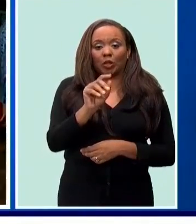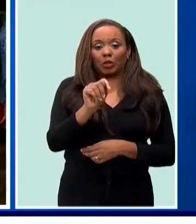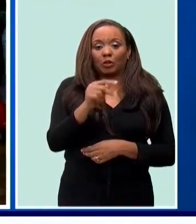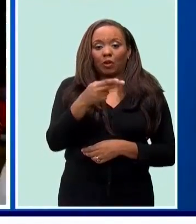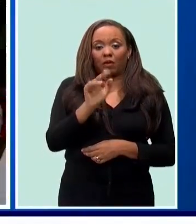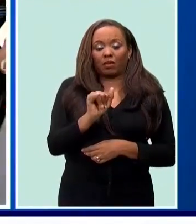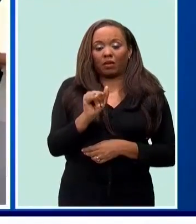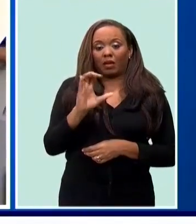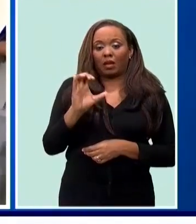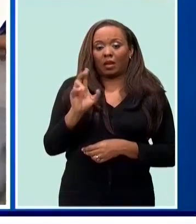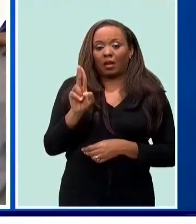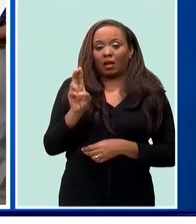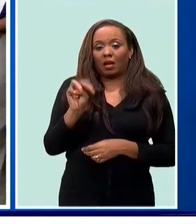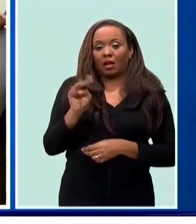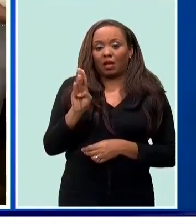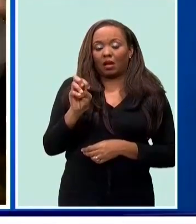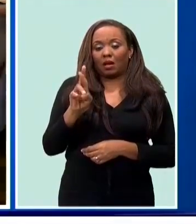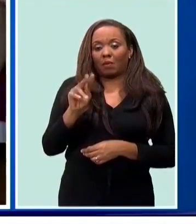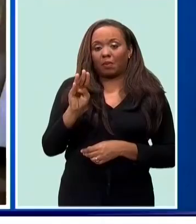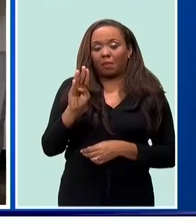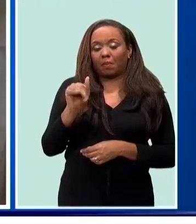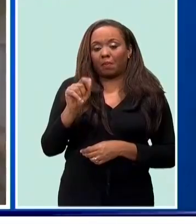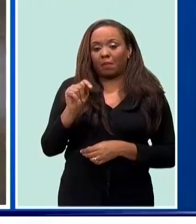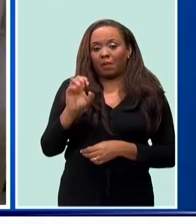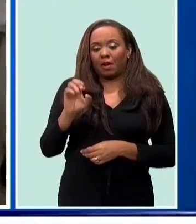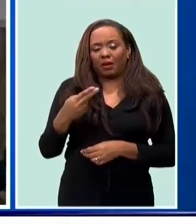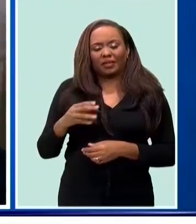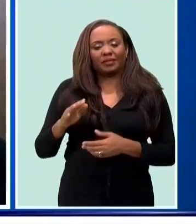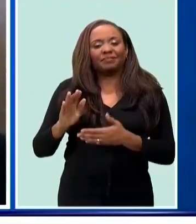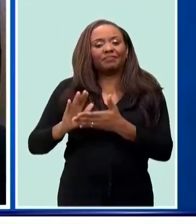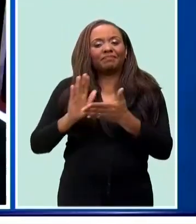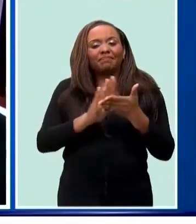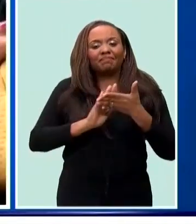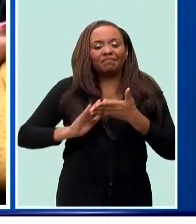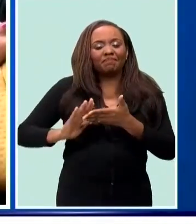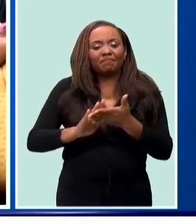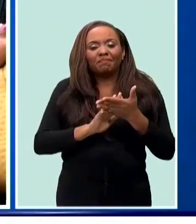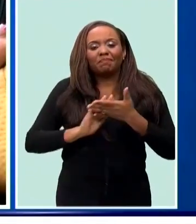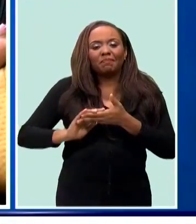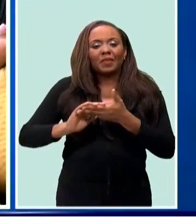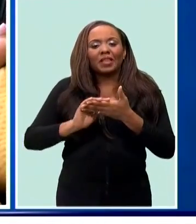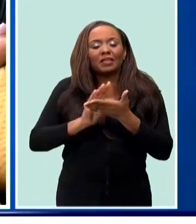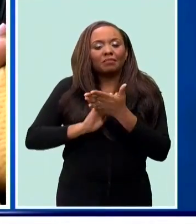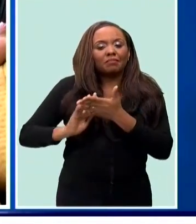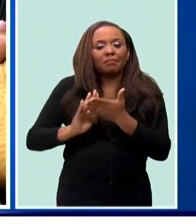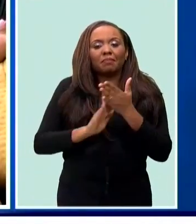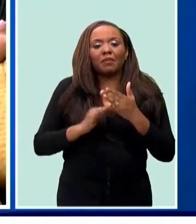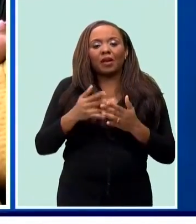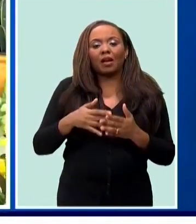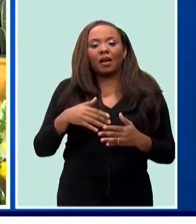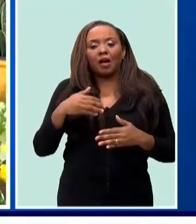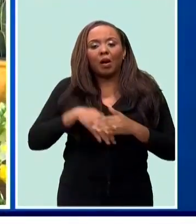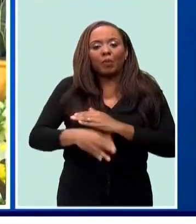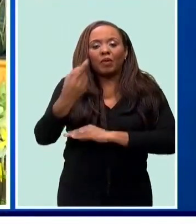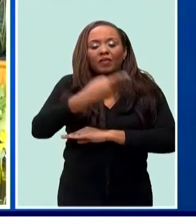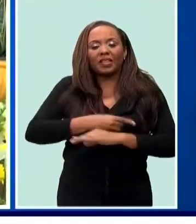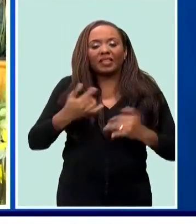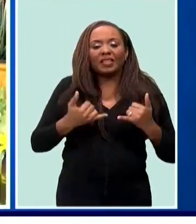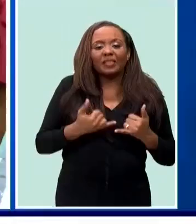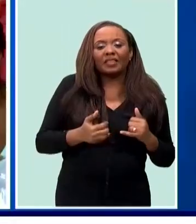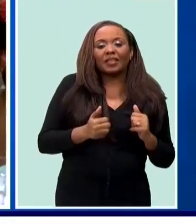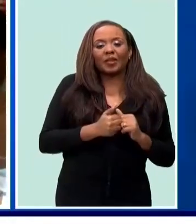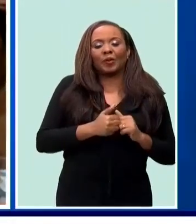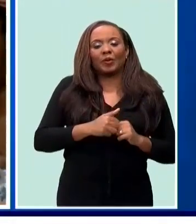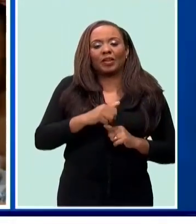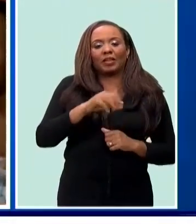100 years. She celebrated her birthday with Governor General Dave Sandra Mason, friends and relatives. The mother of